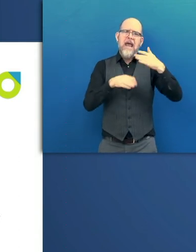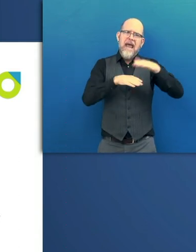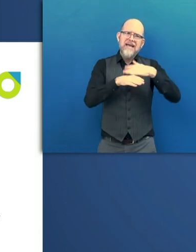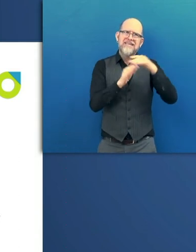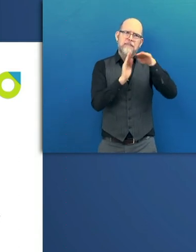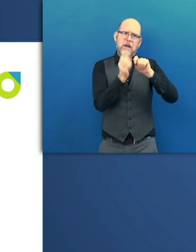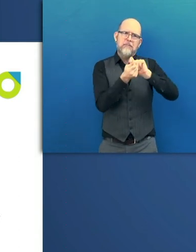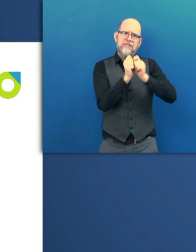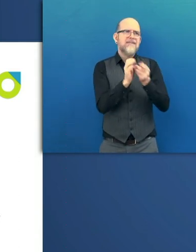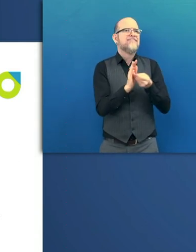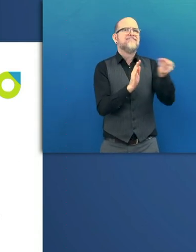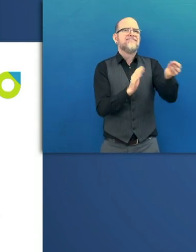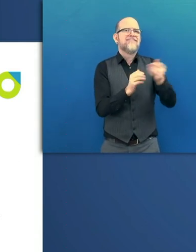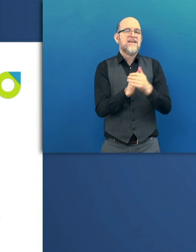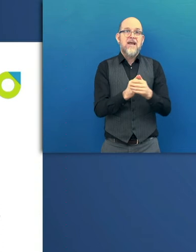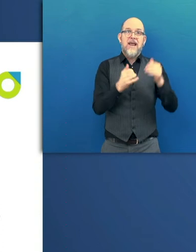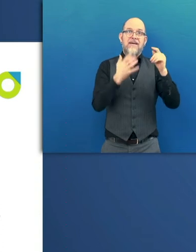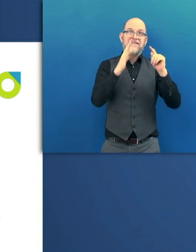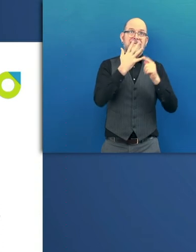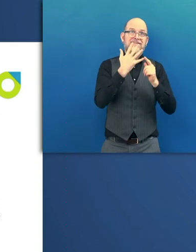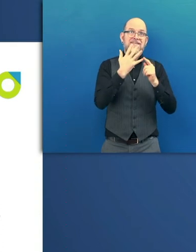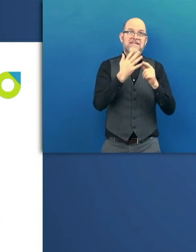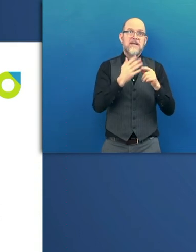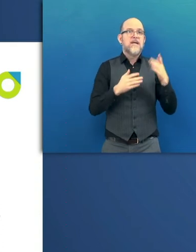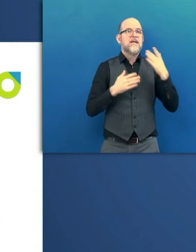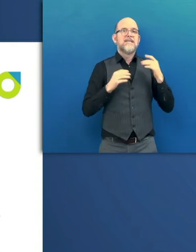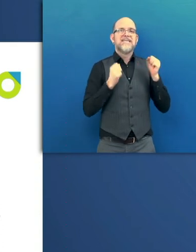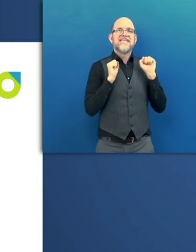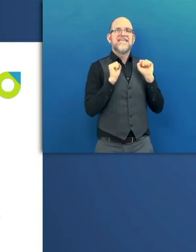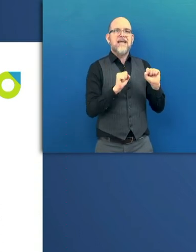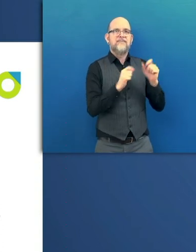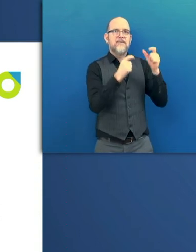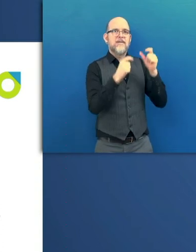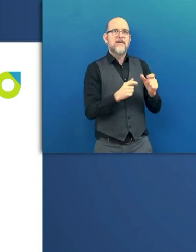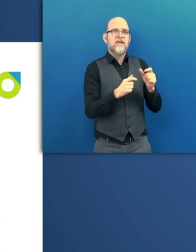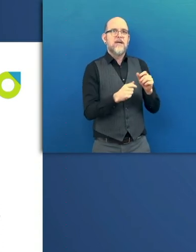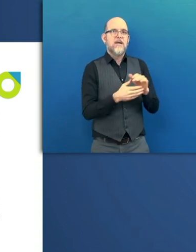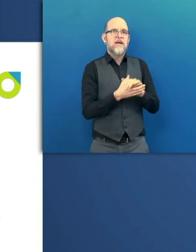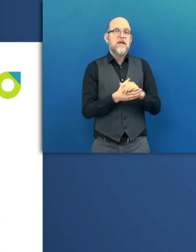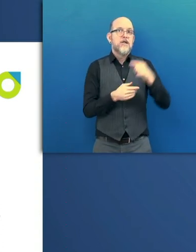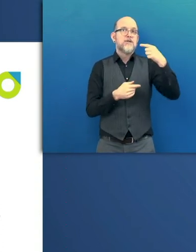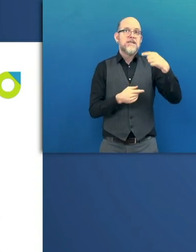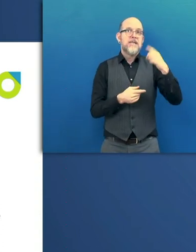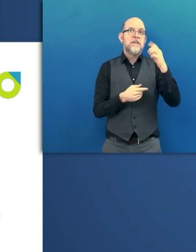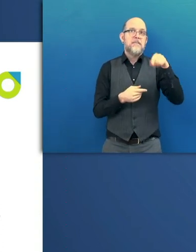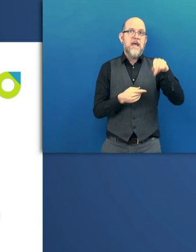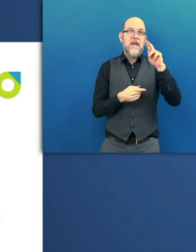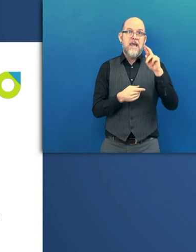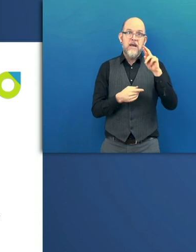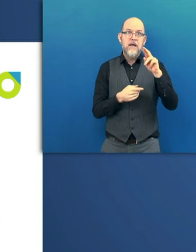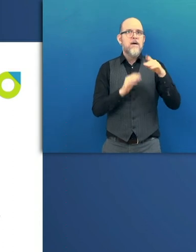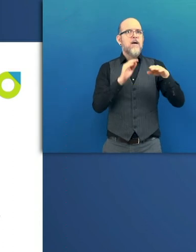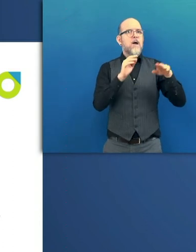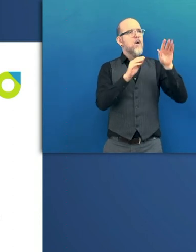Lastly, security. We wanted to be fully GDPR-compliant and have a quite thorough access rights management